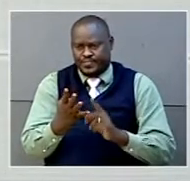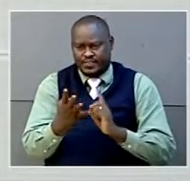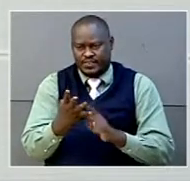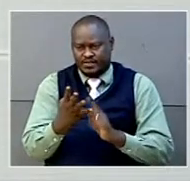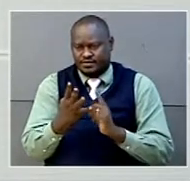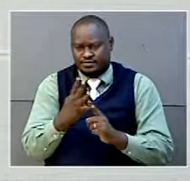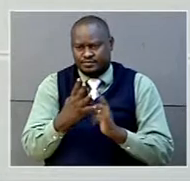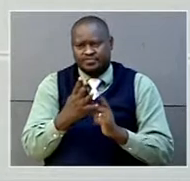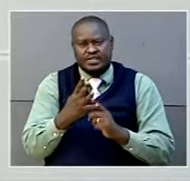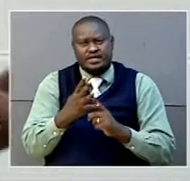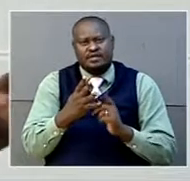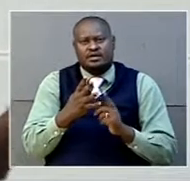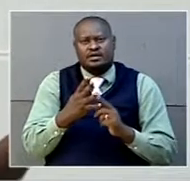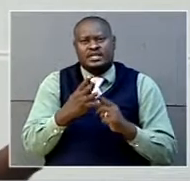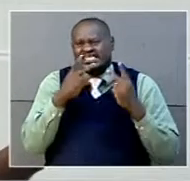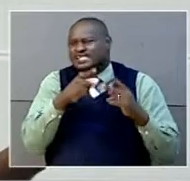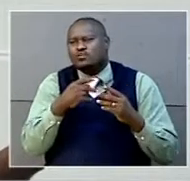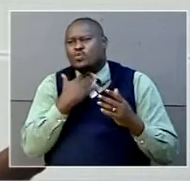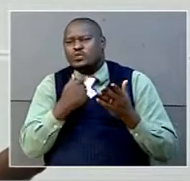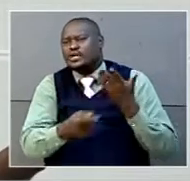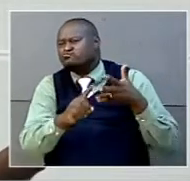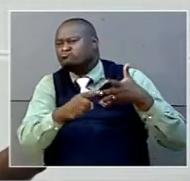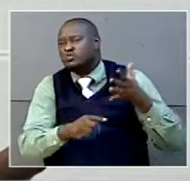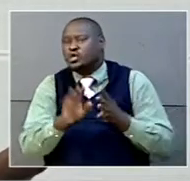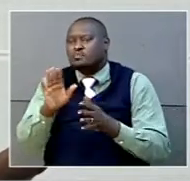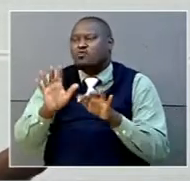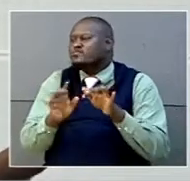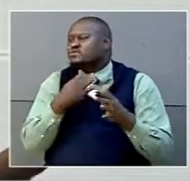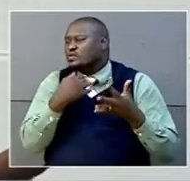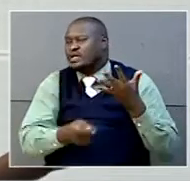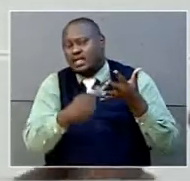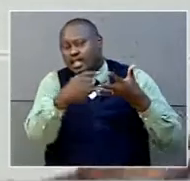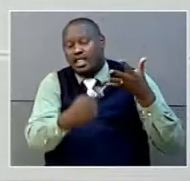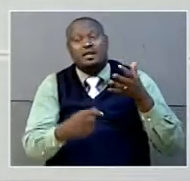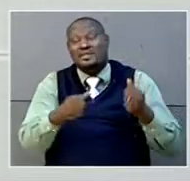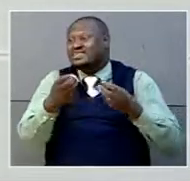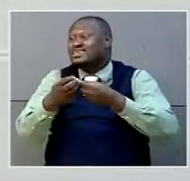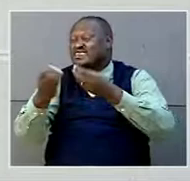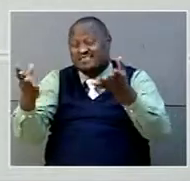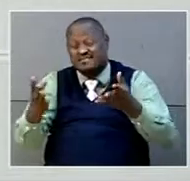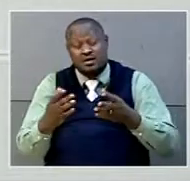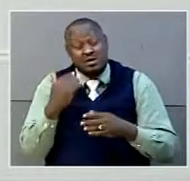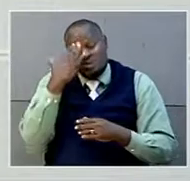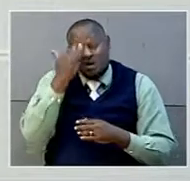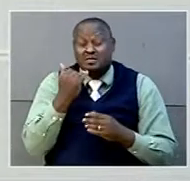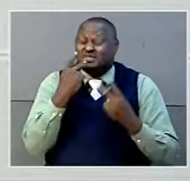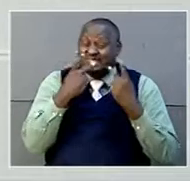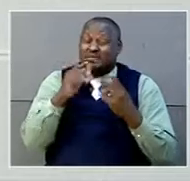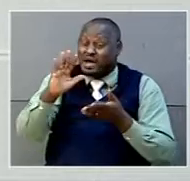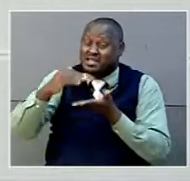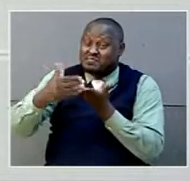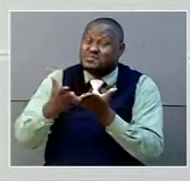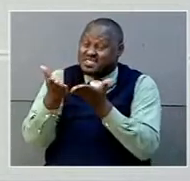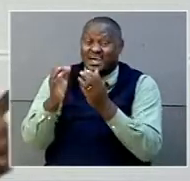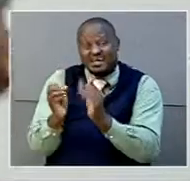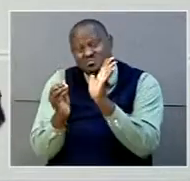And what digital gadgets do you need? You get it? If you have a department, some of those things you can budget